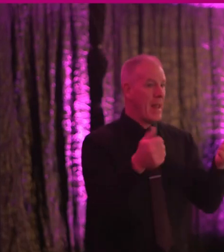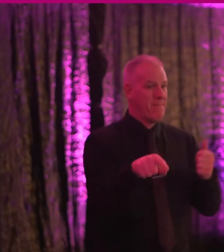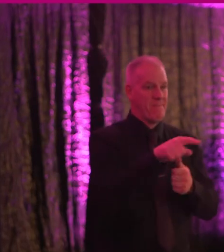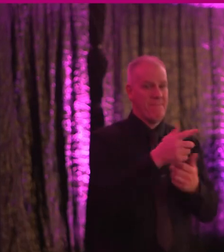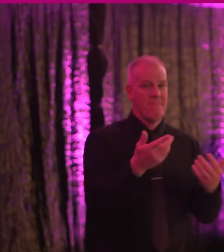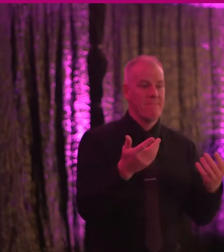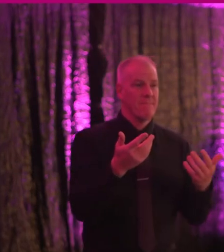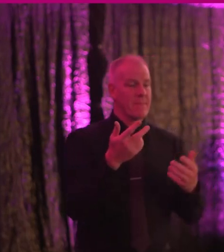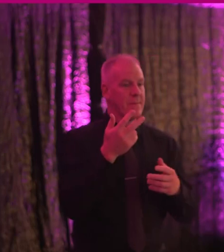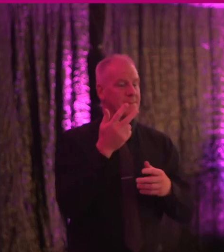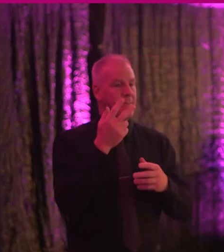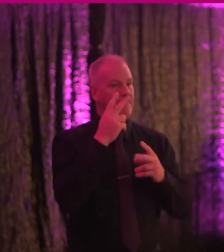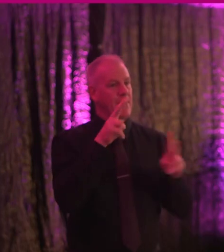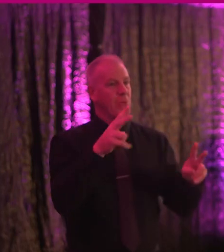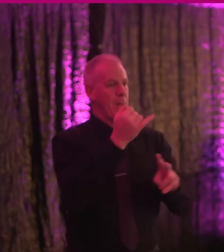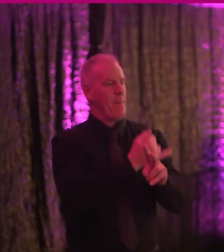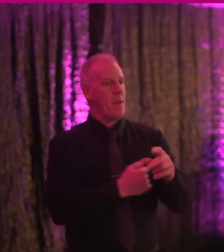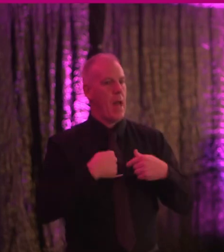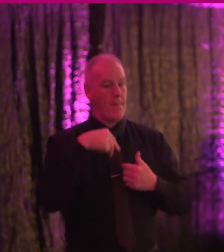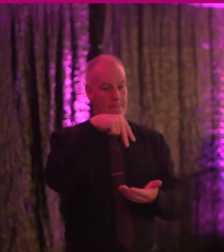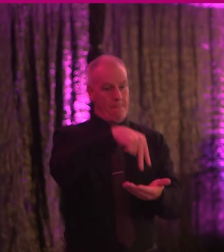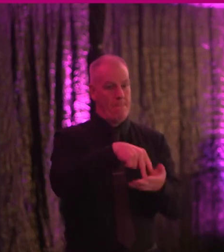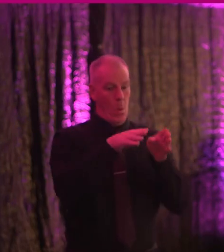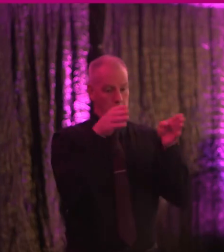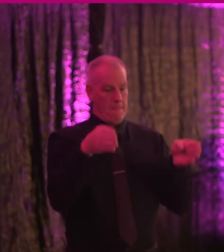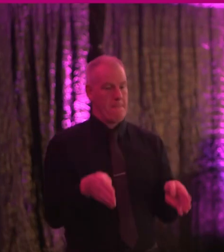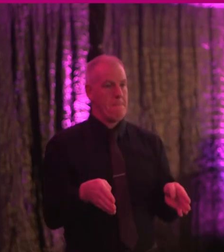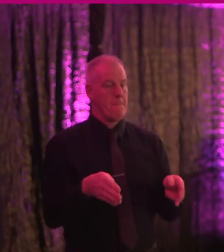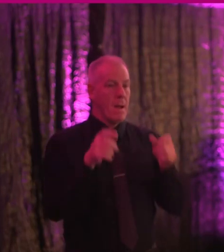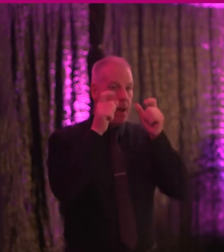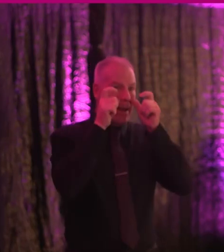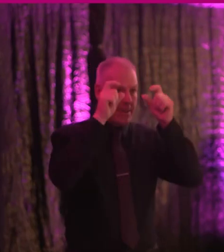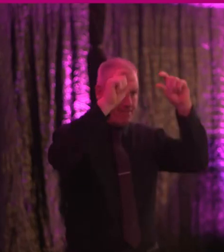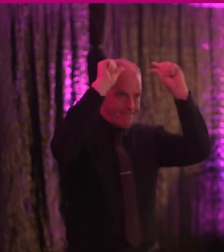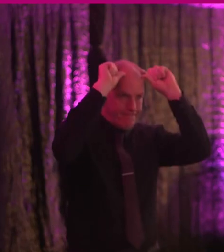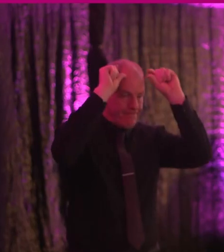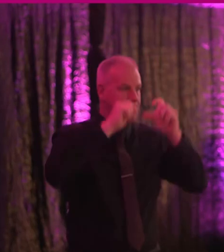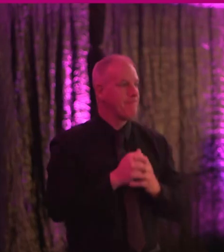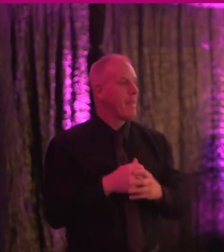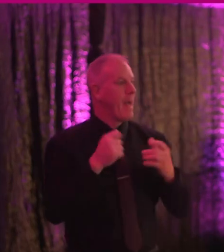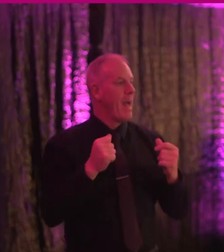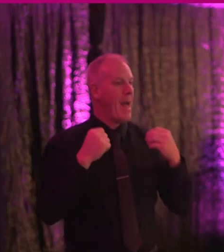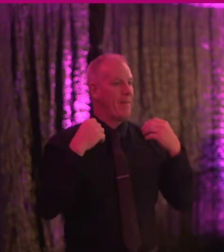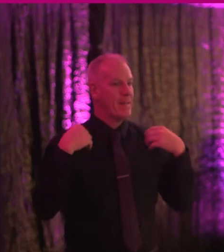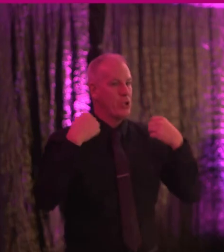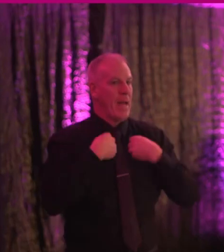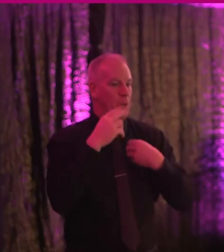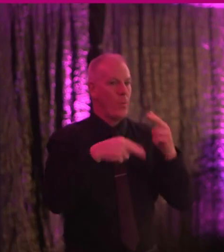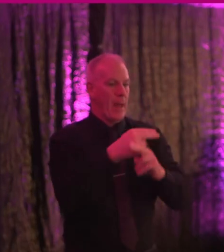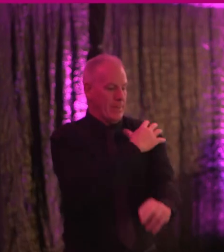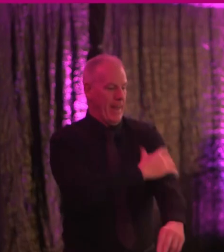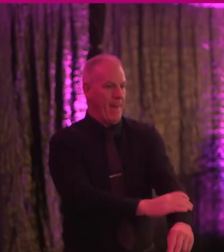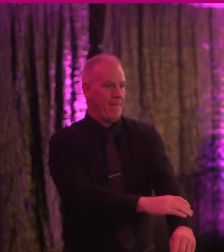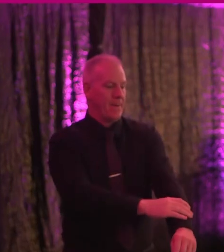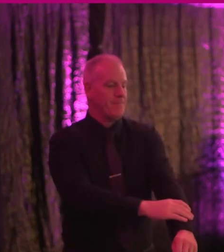who is visually impaired, I'm standing here on a podium this morning. I have my glasses on my head and I have a sleeveless jacket and my